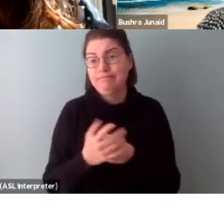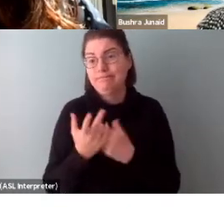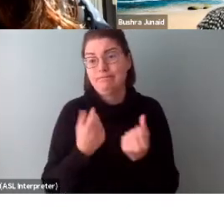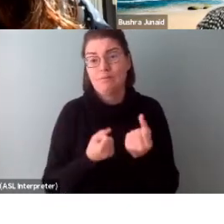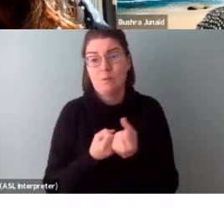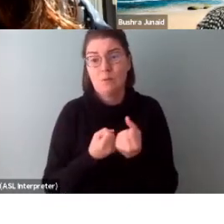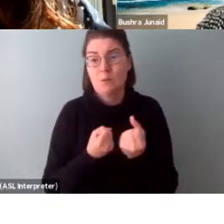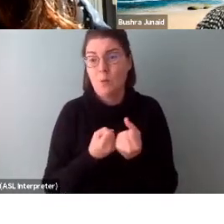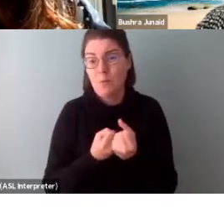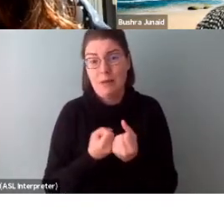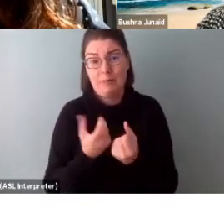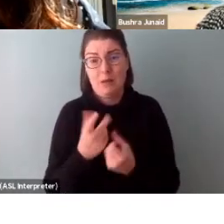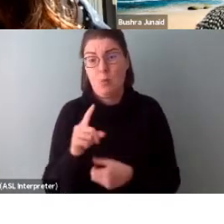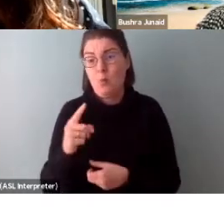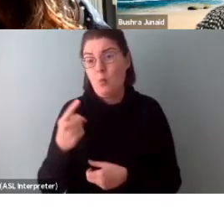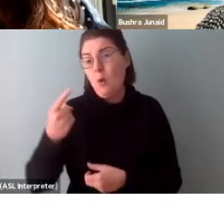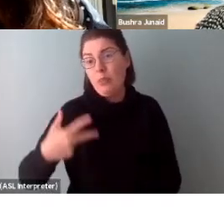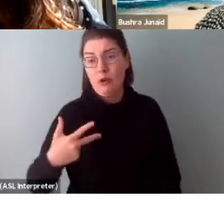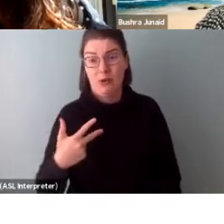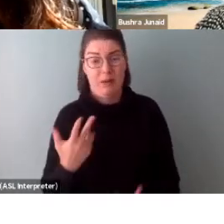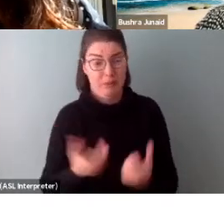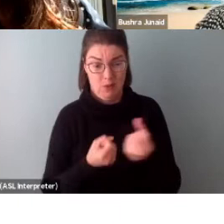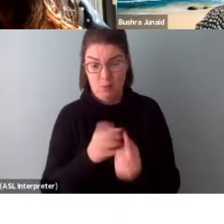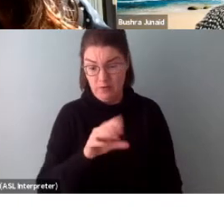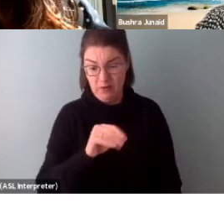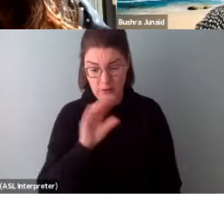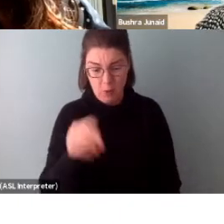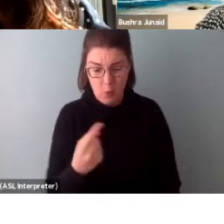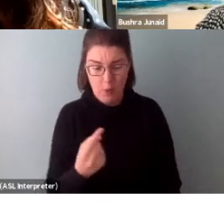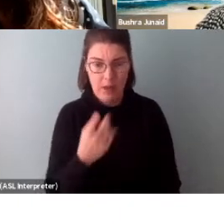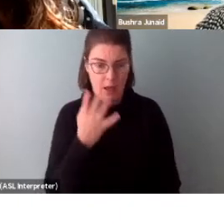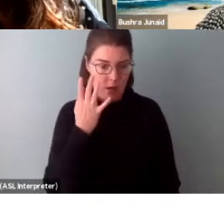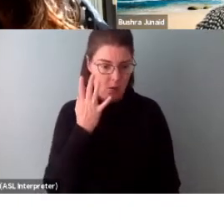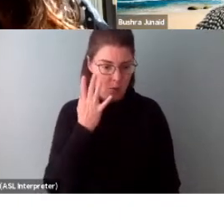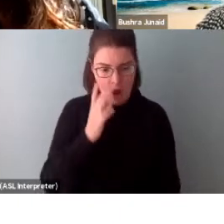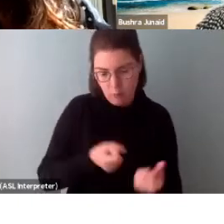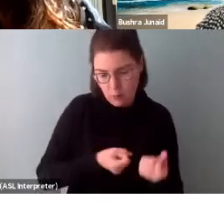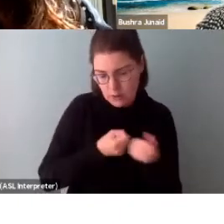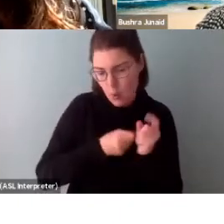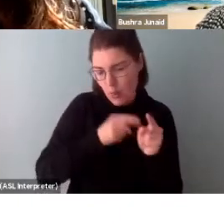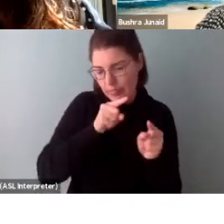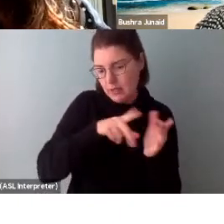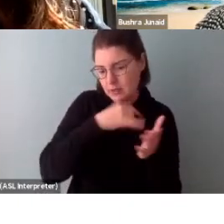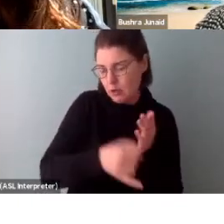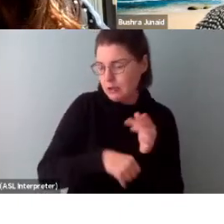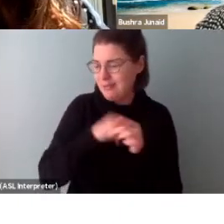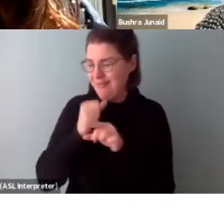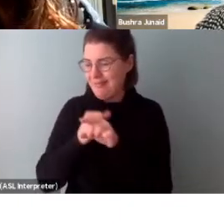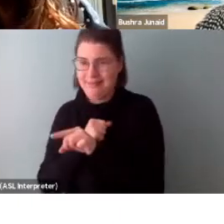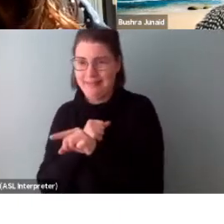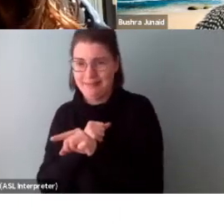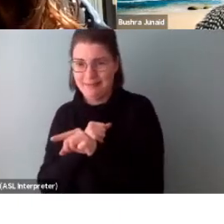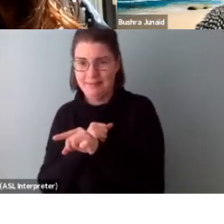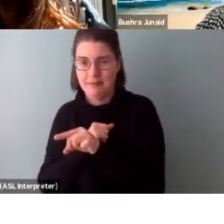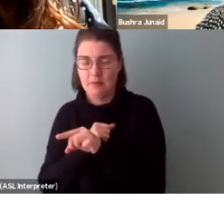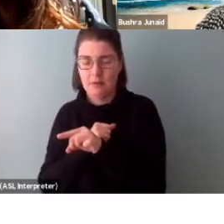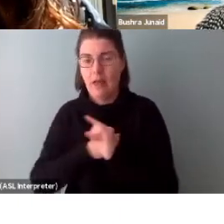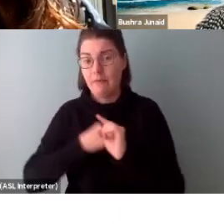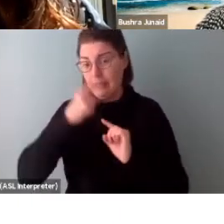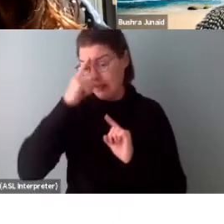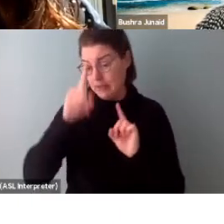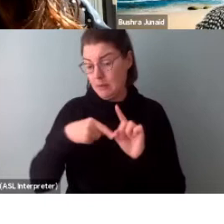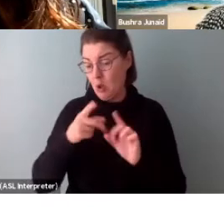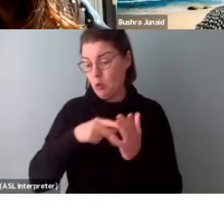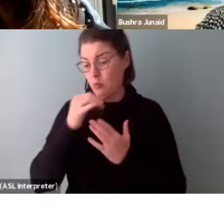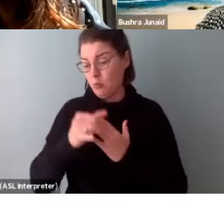funding to adequately support a third of them, why would you want to support a particular project? Taking into consideration the program